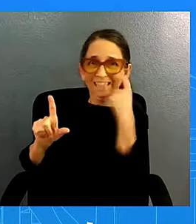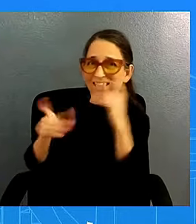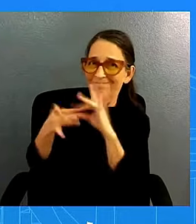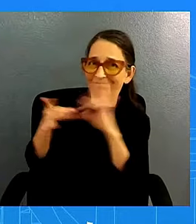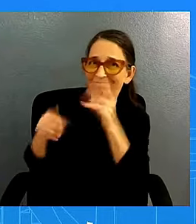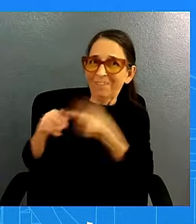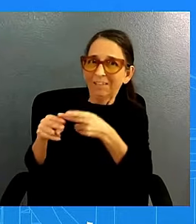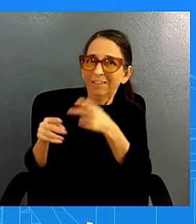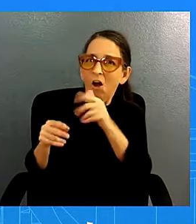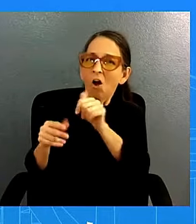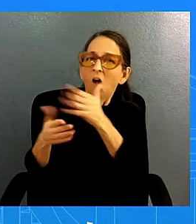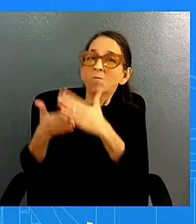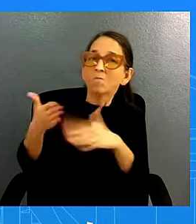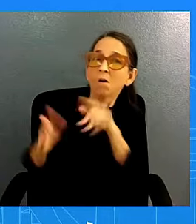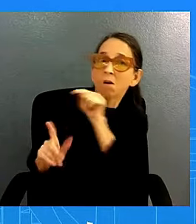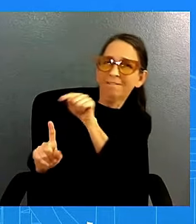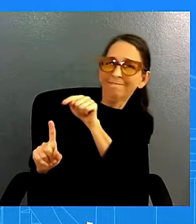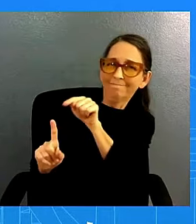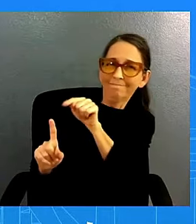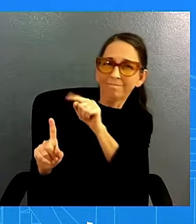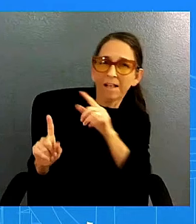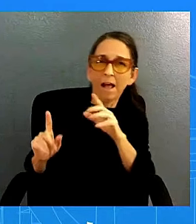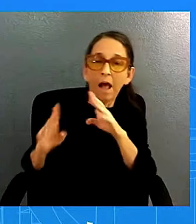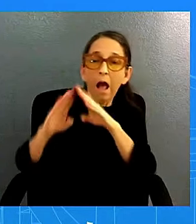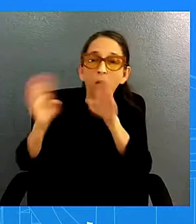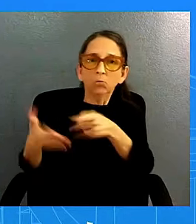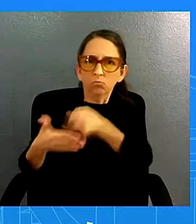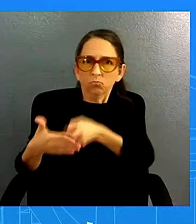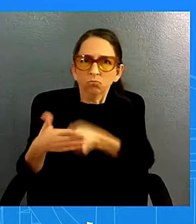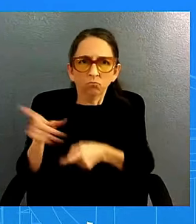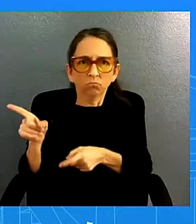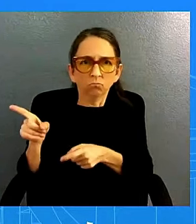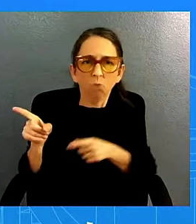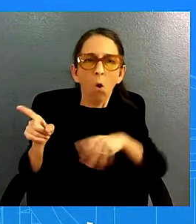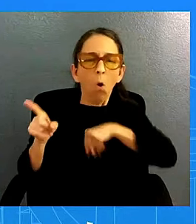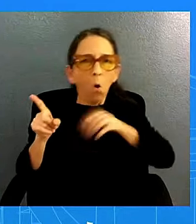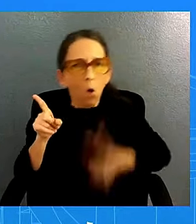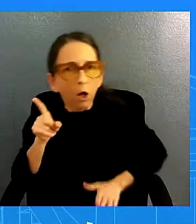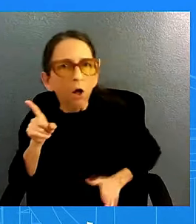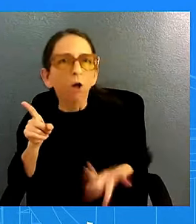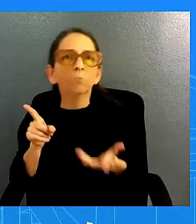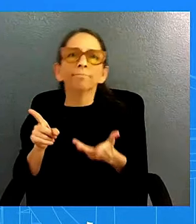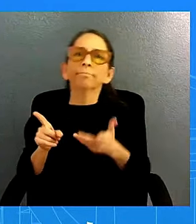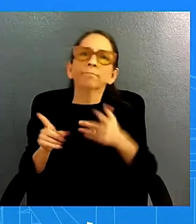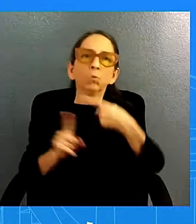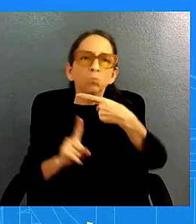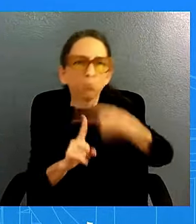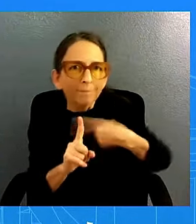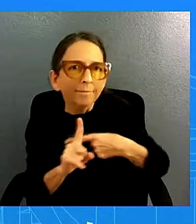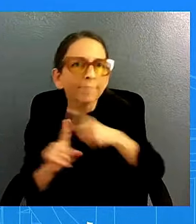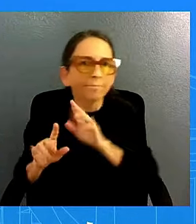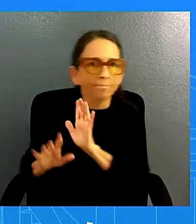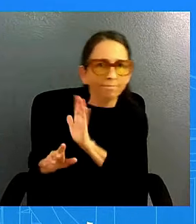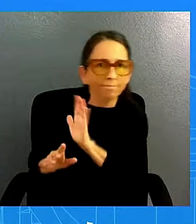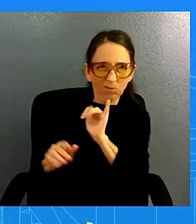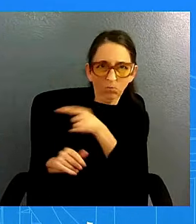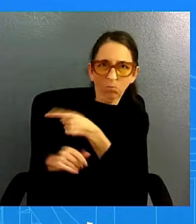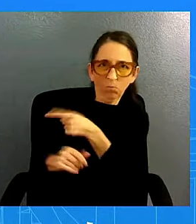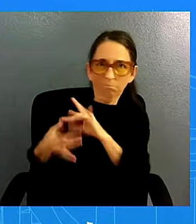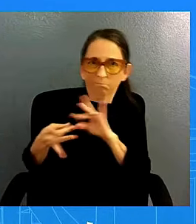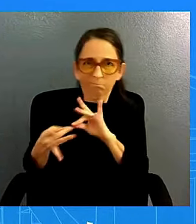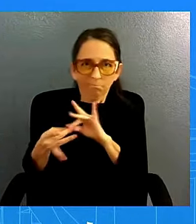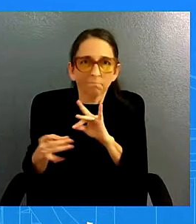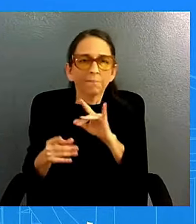which i won't get into the details um that's been uh coming in uh stronger than expected so uh but but simply based on the